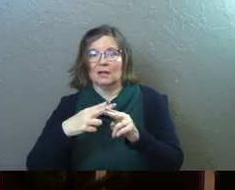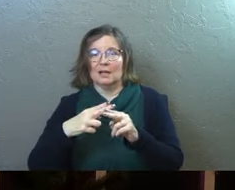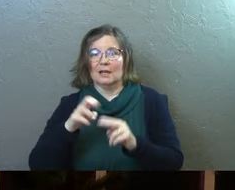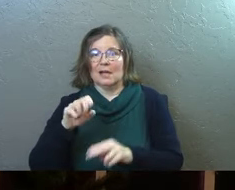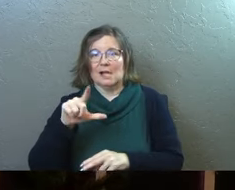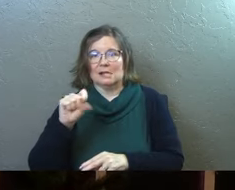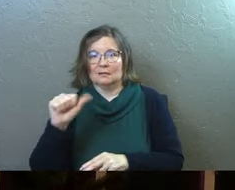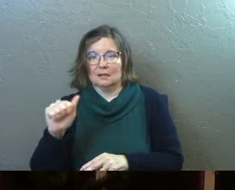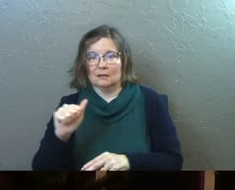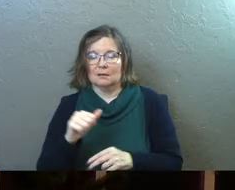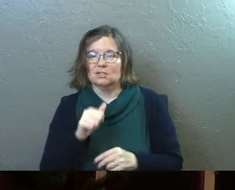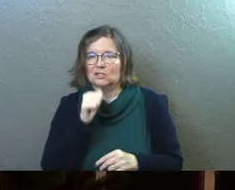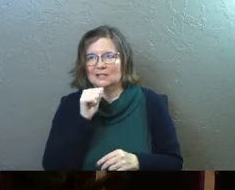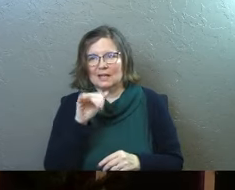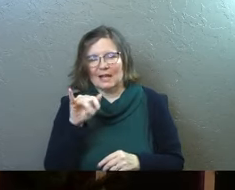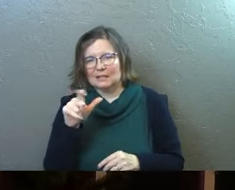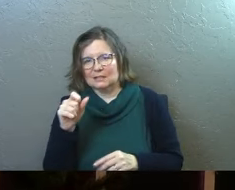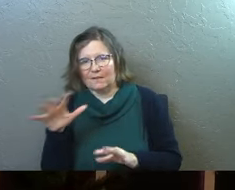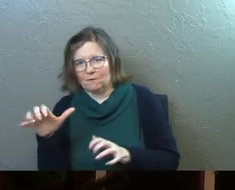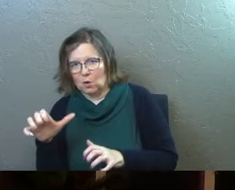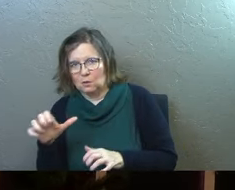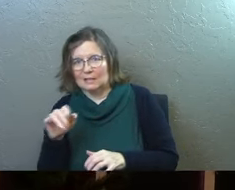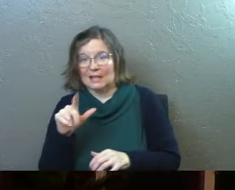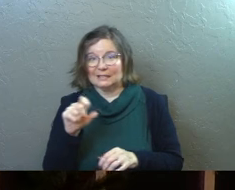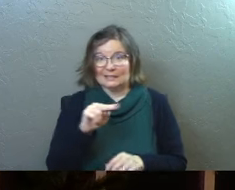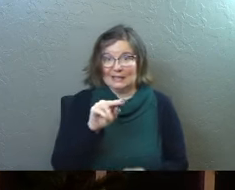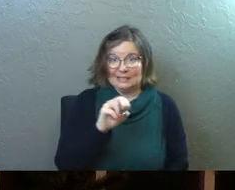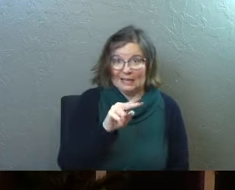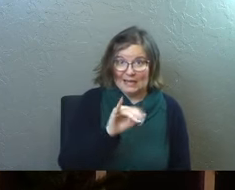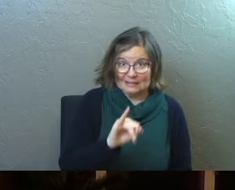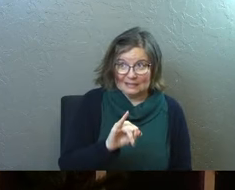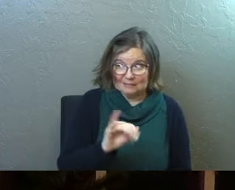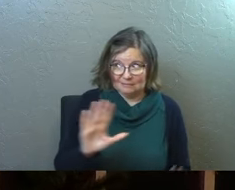name's Elsa and she's not Elsa frozen. She's Elsa Nazi.